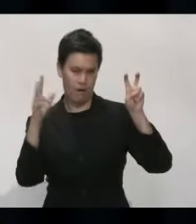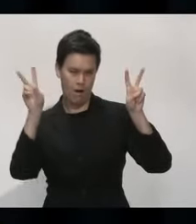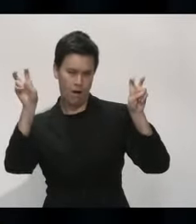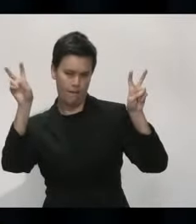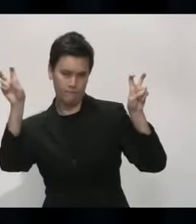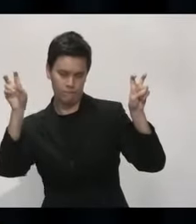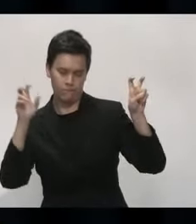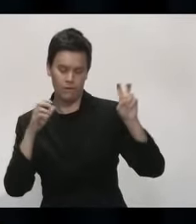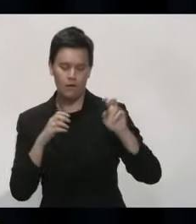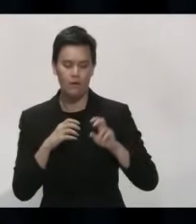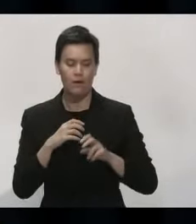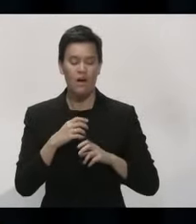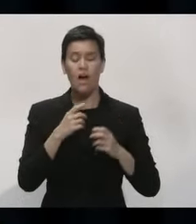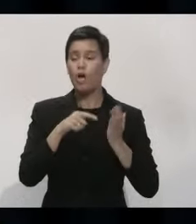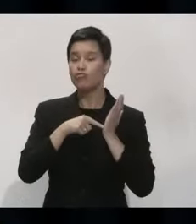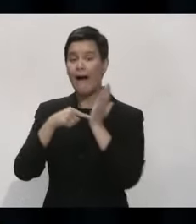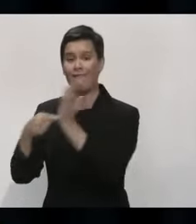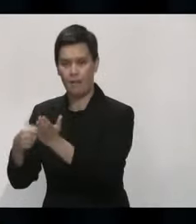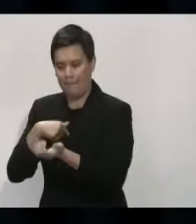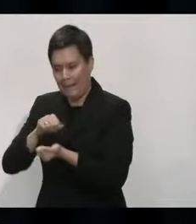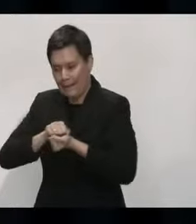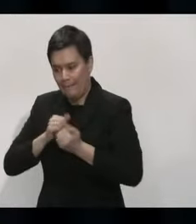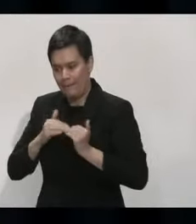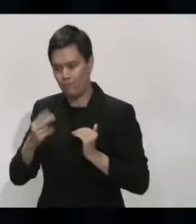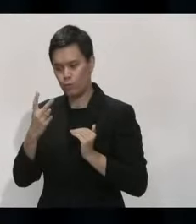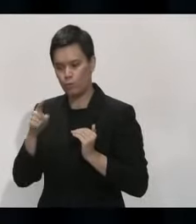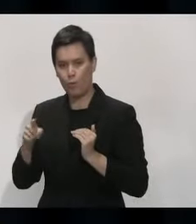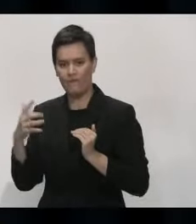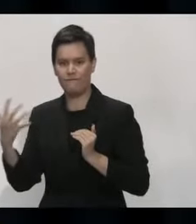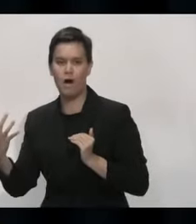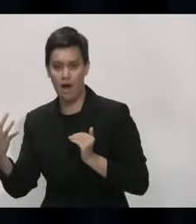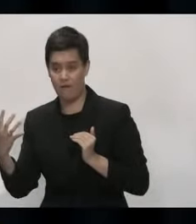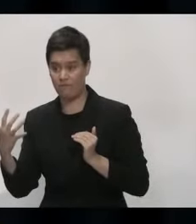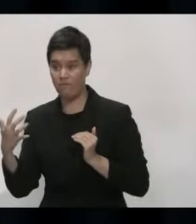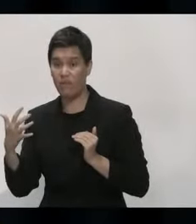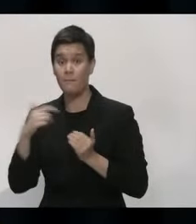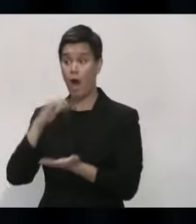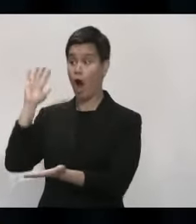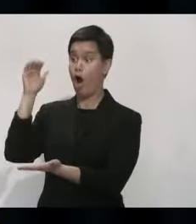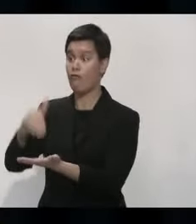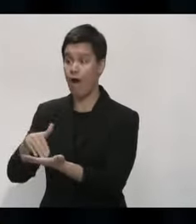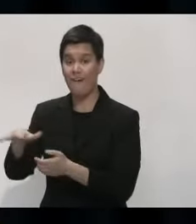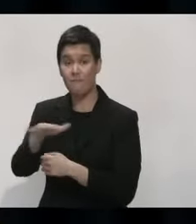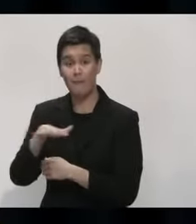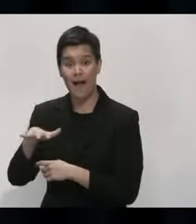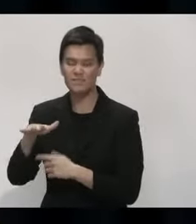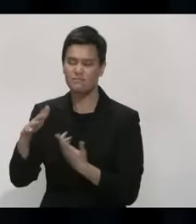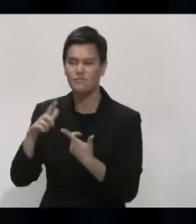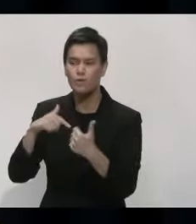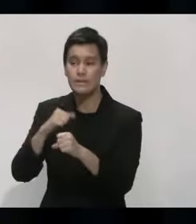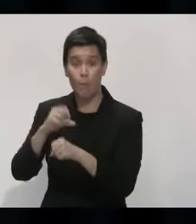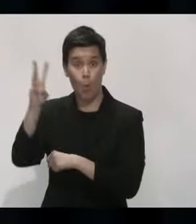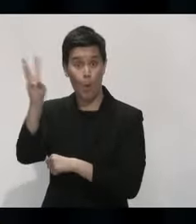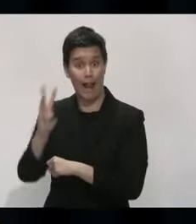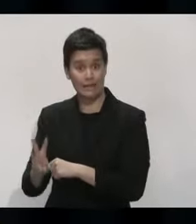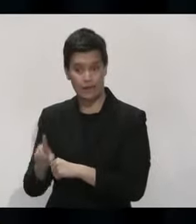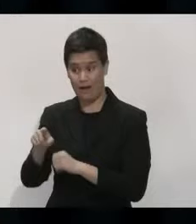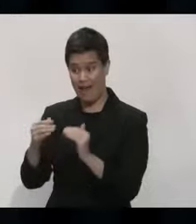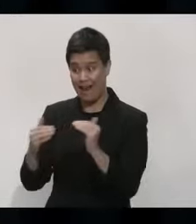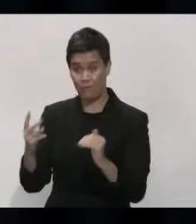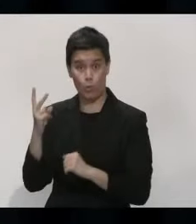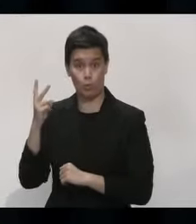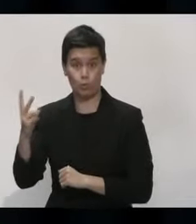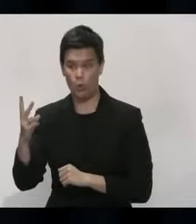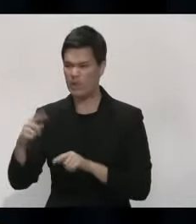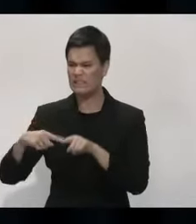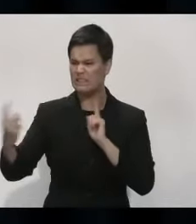still in Auckland. So still keep your, you know, don't be attending gatherings of more than 10. Stick with those rules that are in place in Auckland